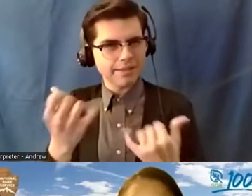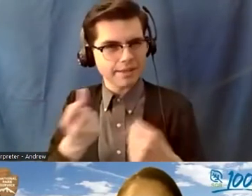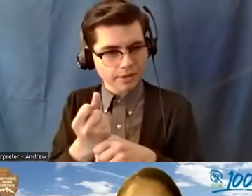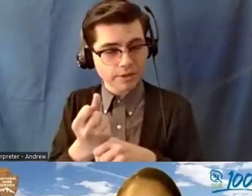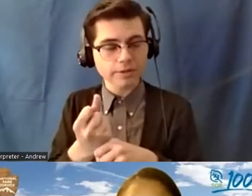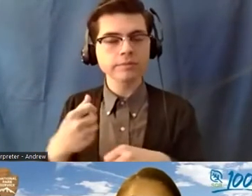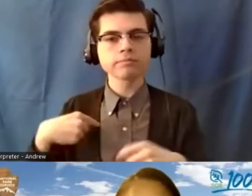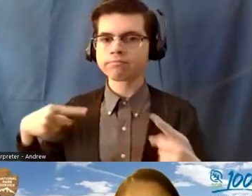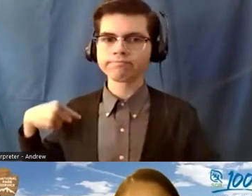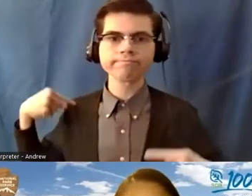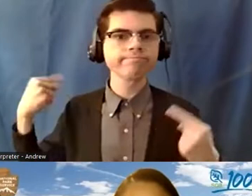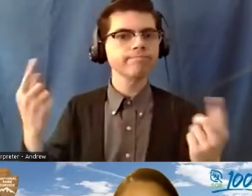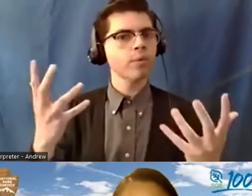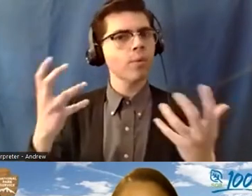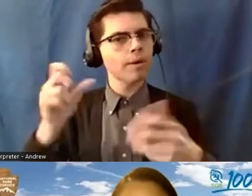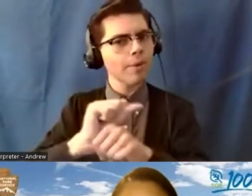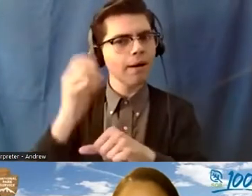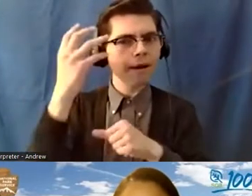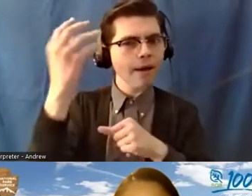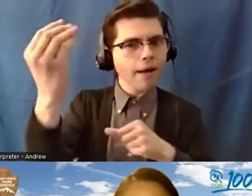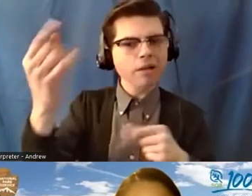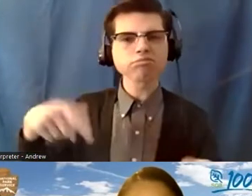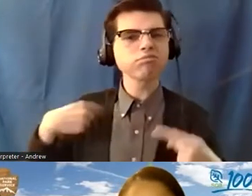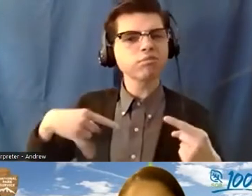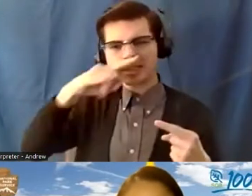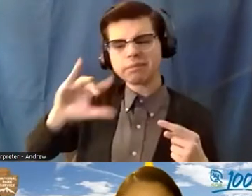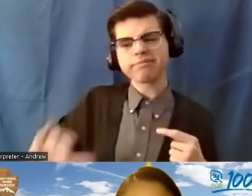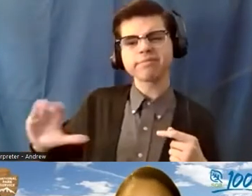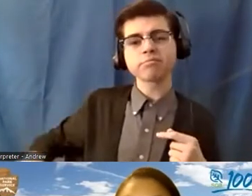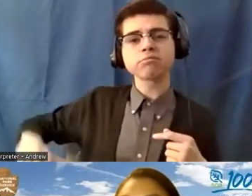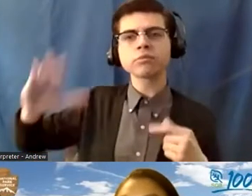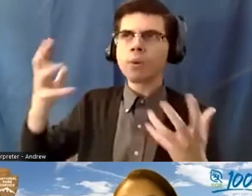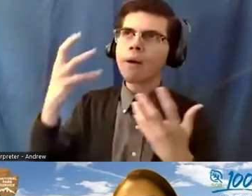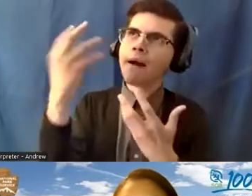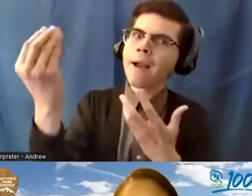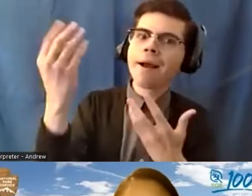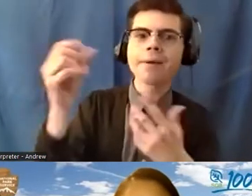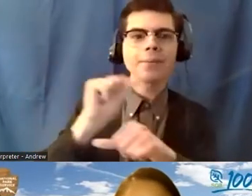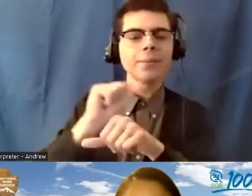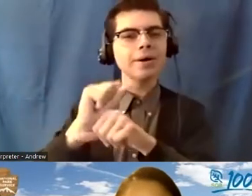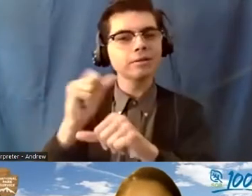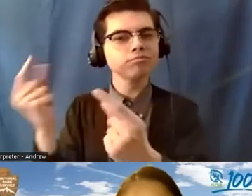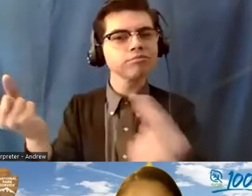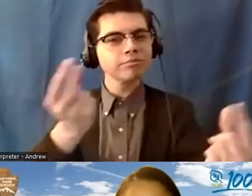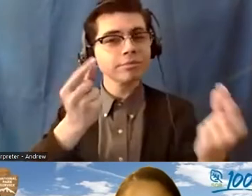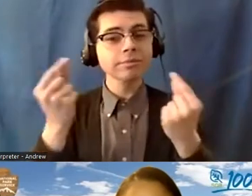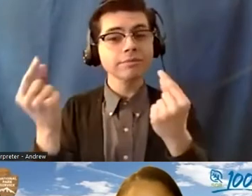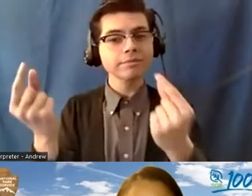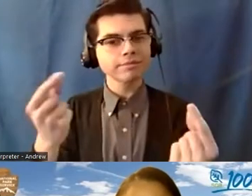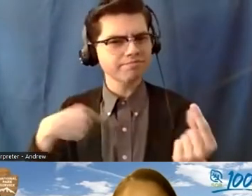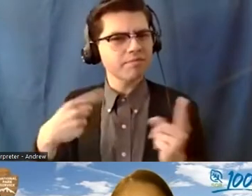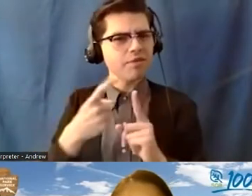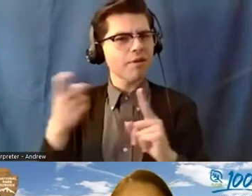wanted to work outdoors. It was since I was a kid, just be outdoors as much as I can. Someone from a big city